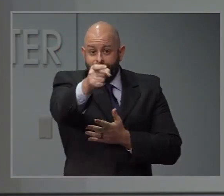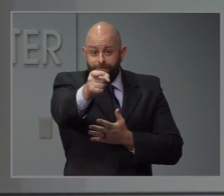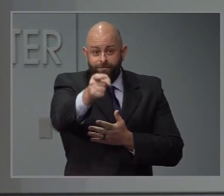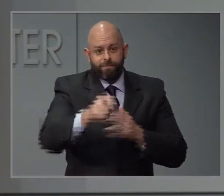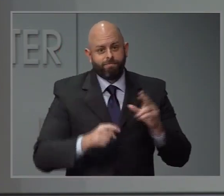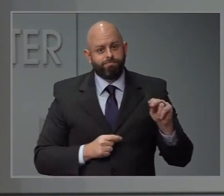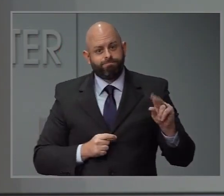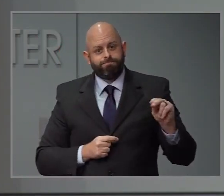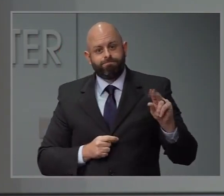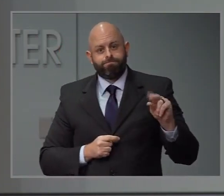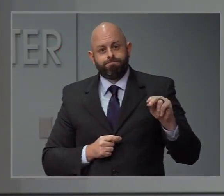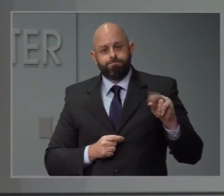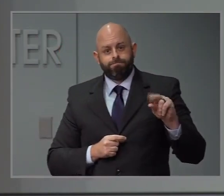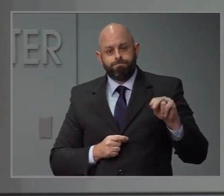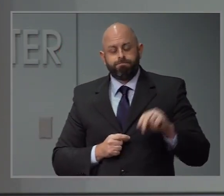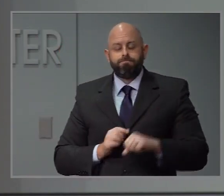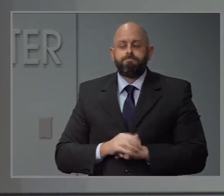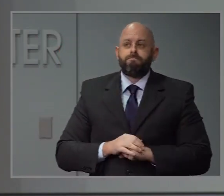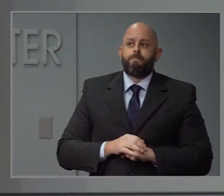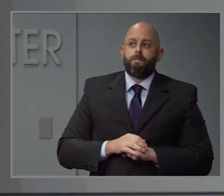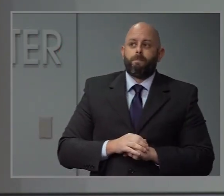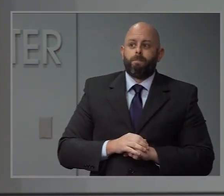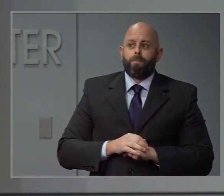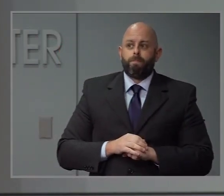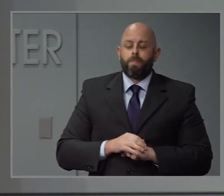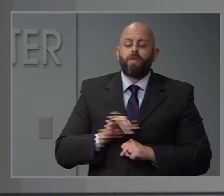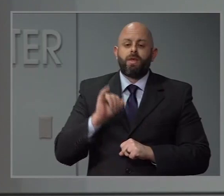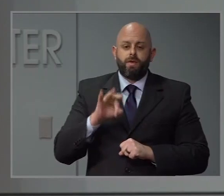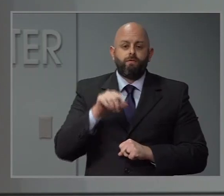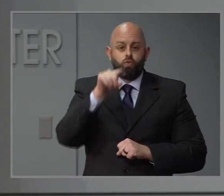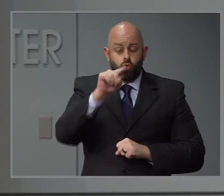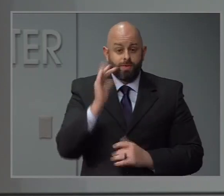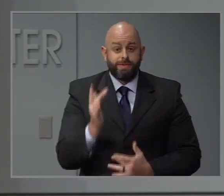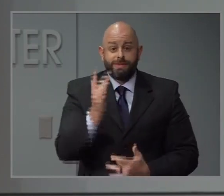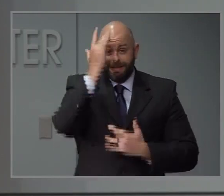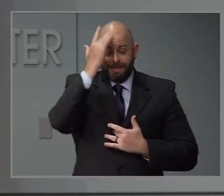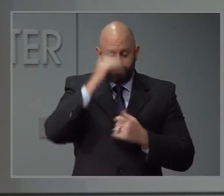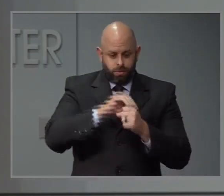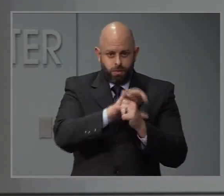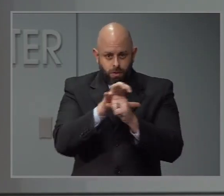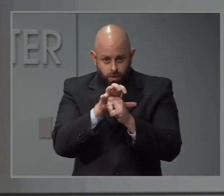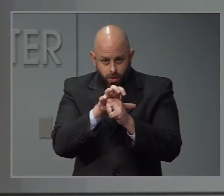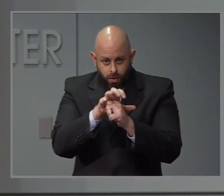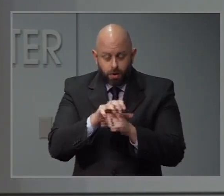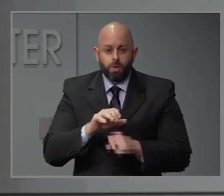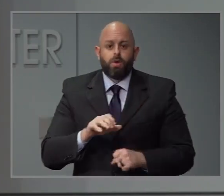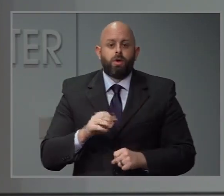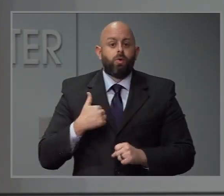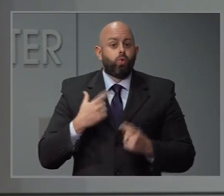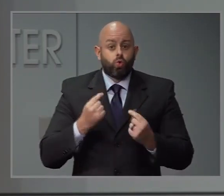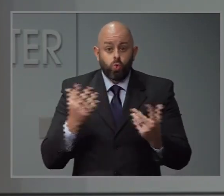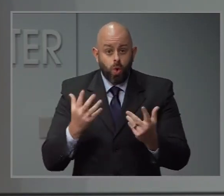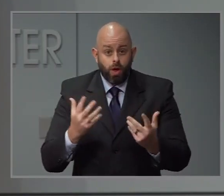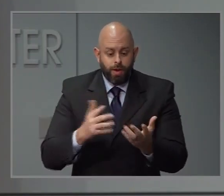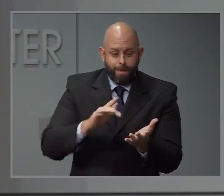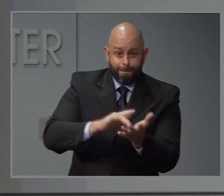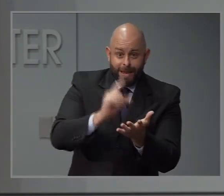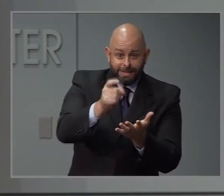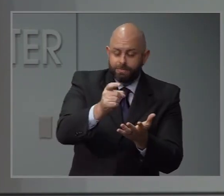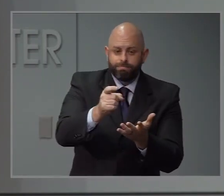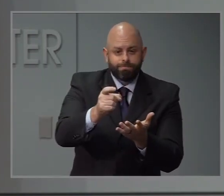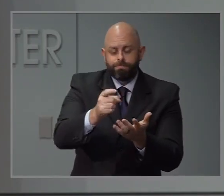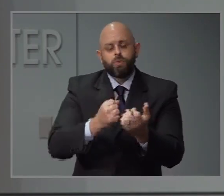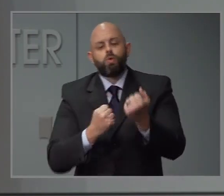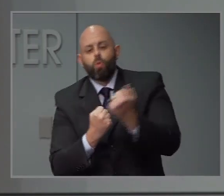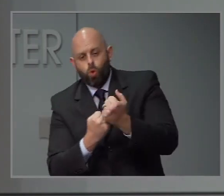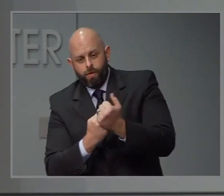folks would get if they go to seek medical treatment would be what we would call supportive treatment. So if they're